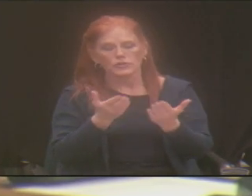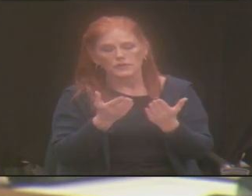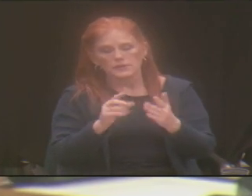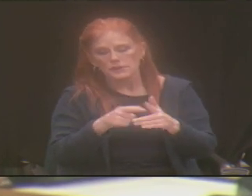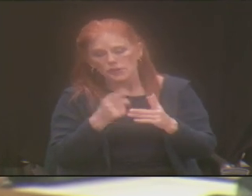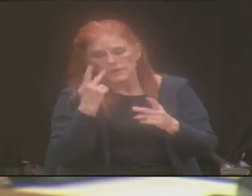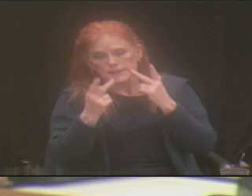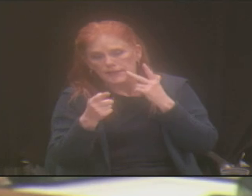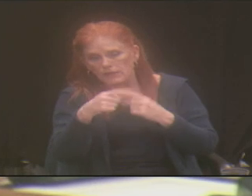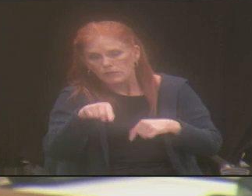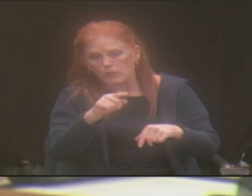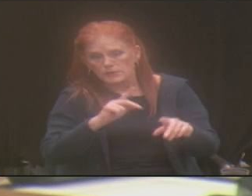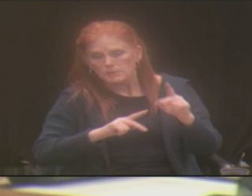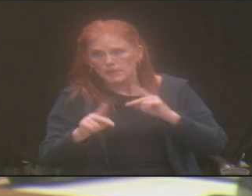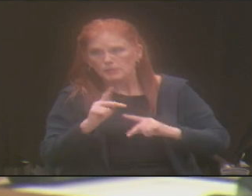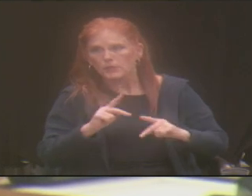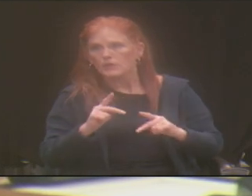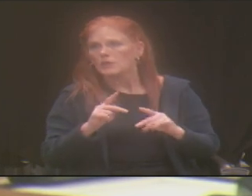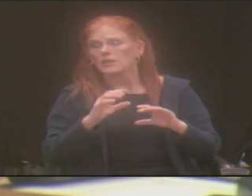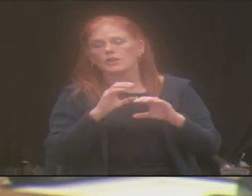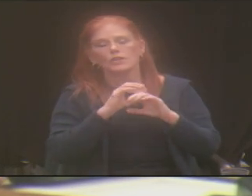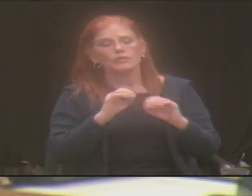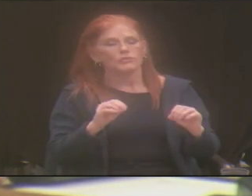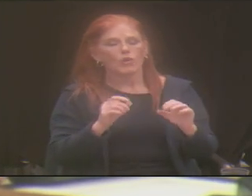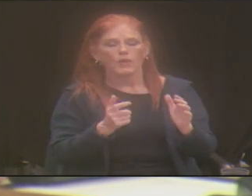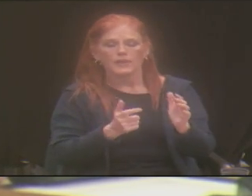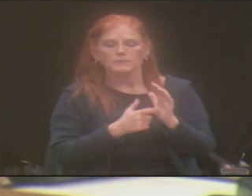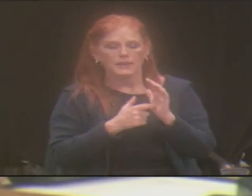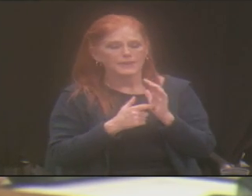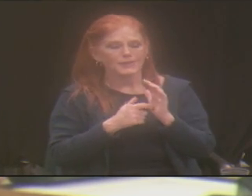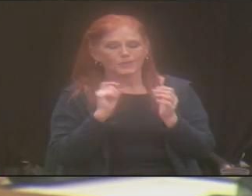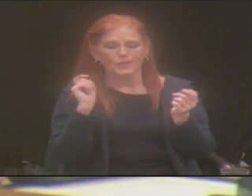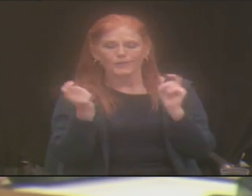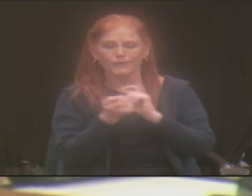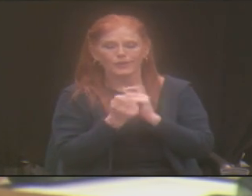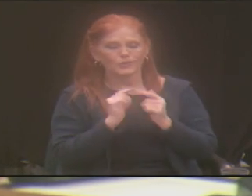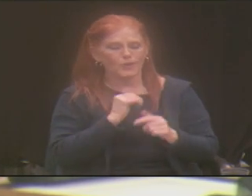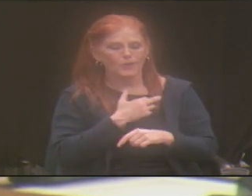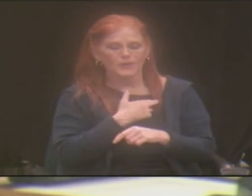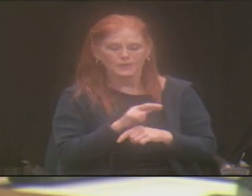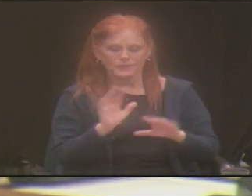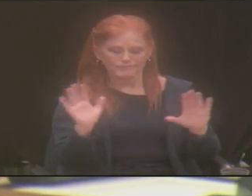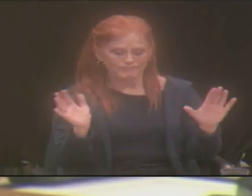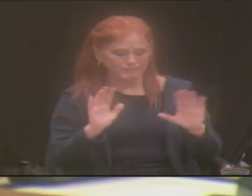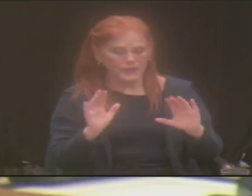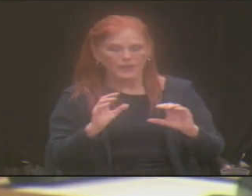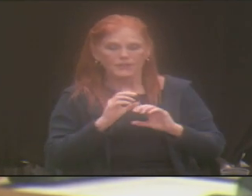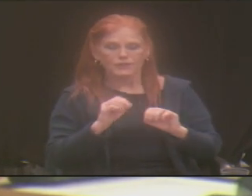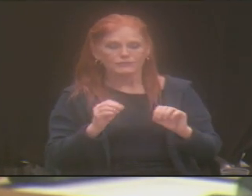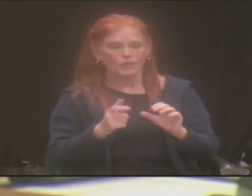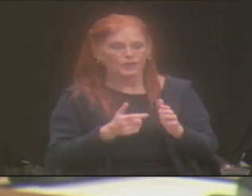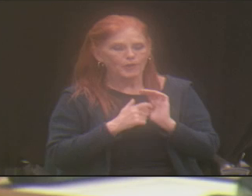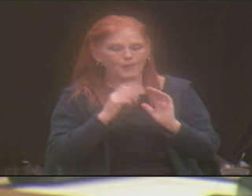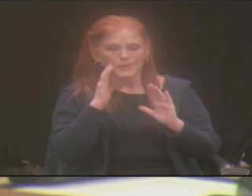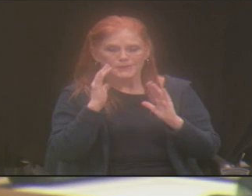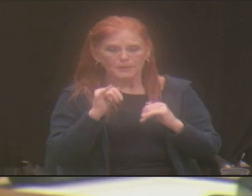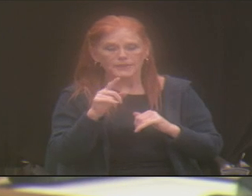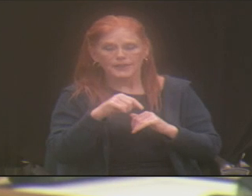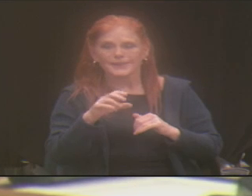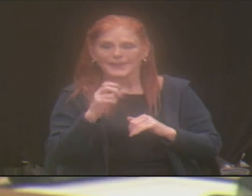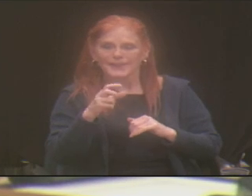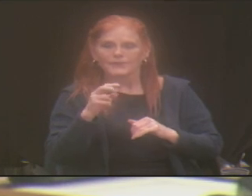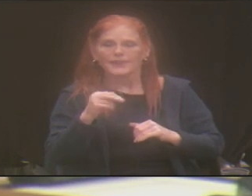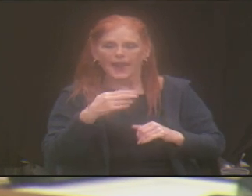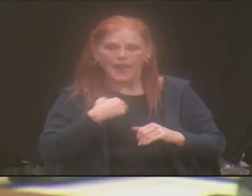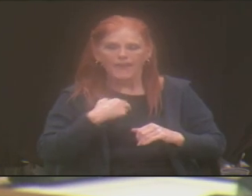people. There is no expectation that they will convert to our religion. There is no expectation that they even